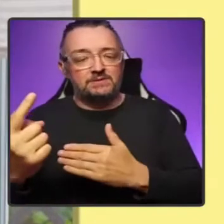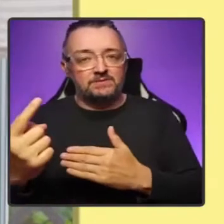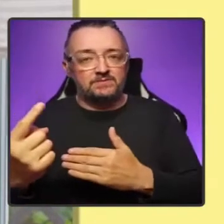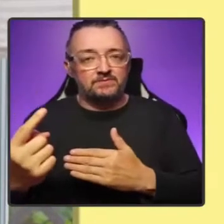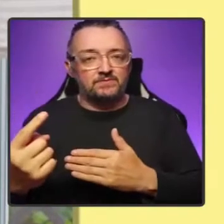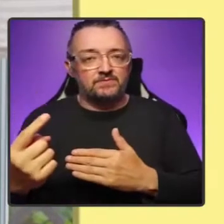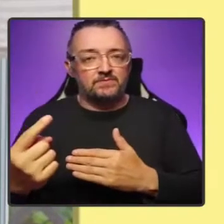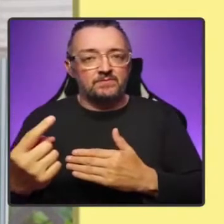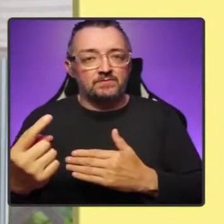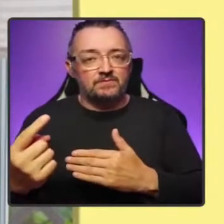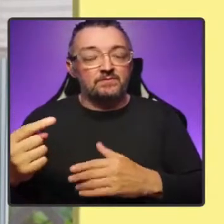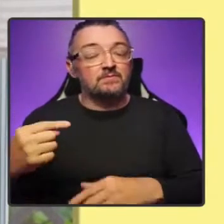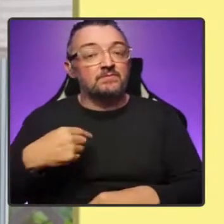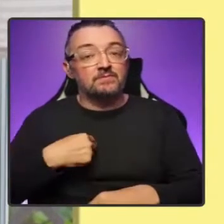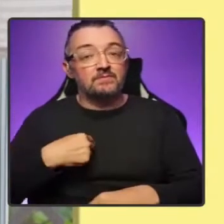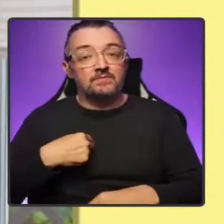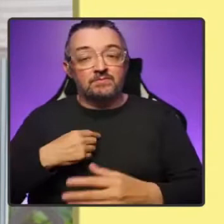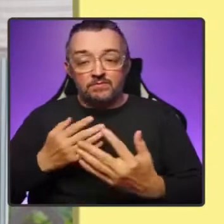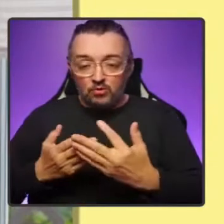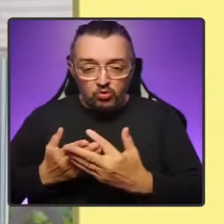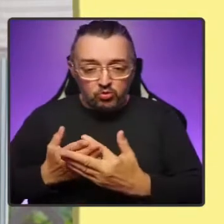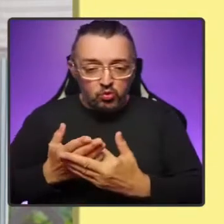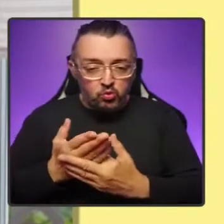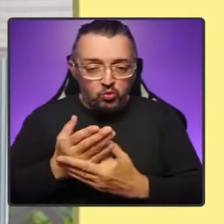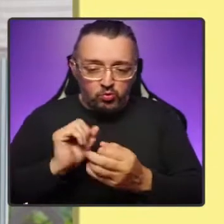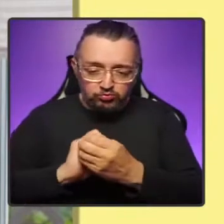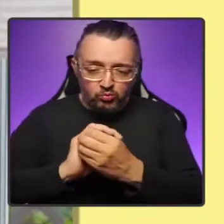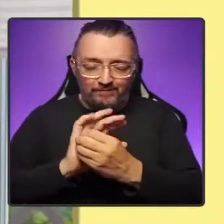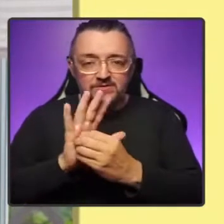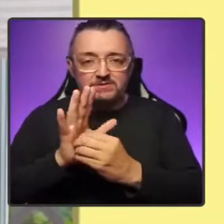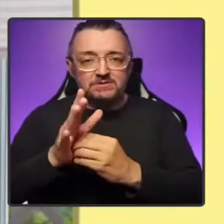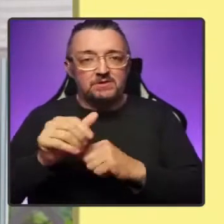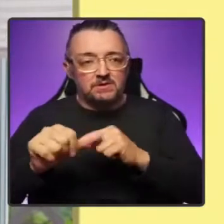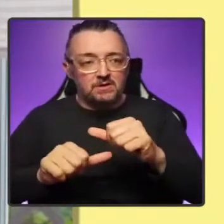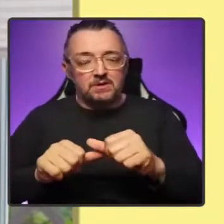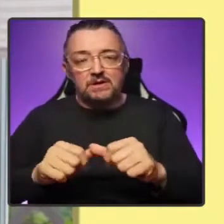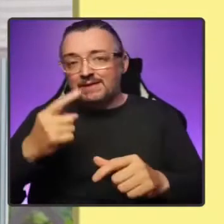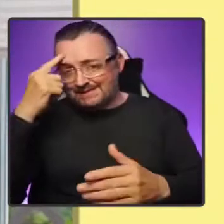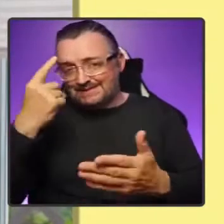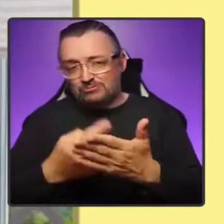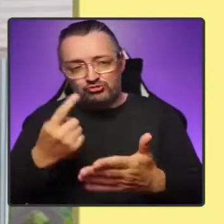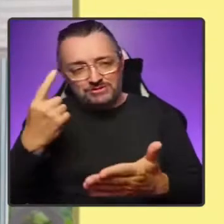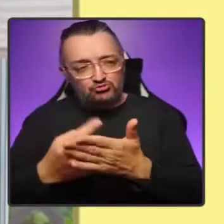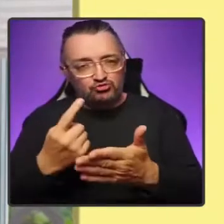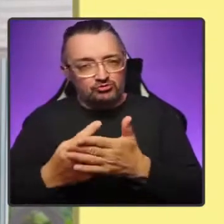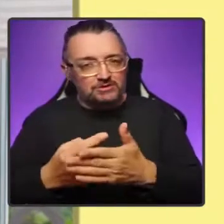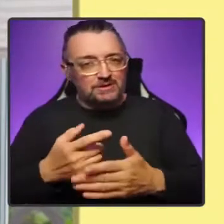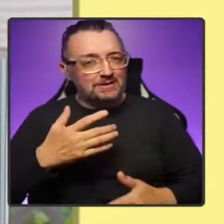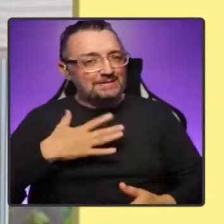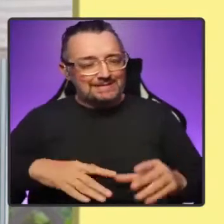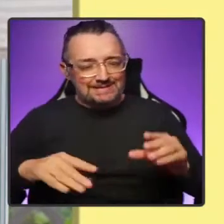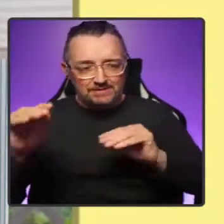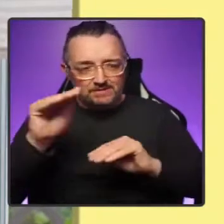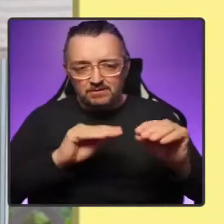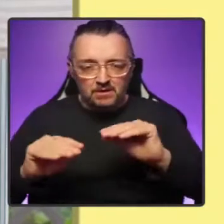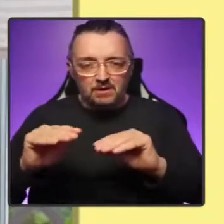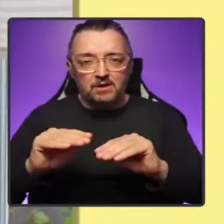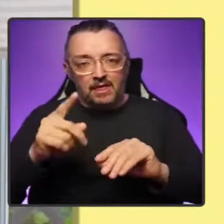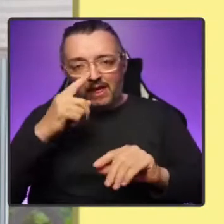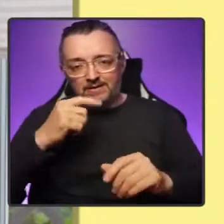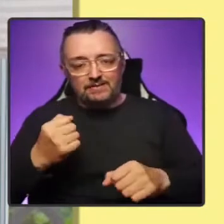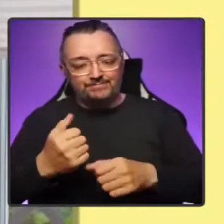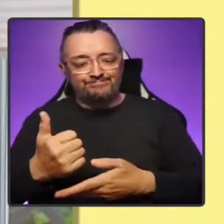emerge from this pandemic, decisions fall to be made that will shape Scotland for decades to come. So we must